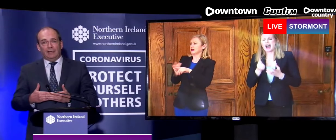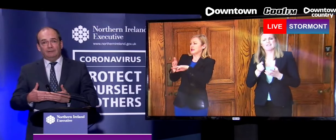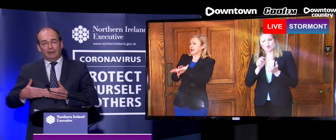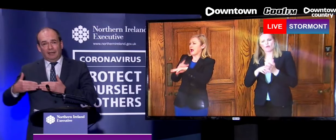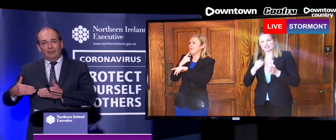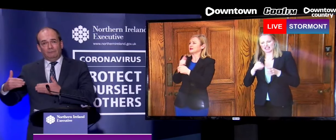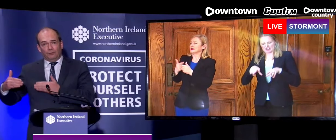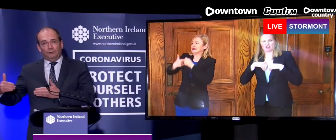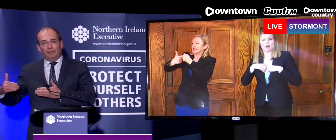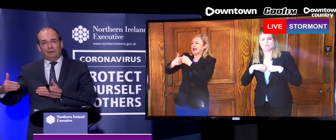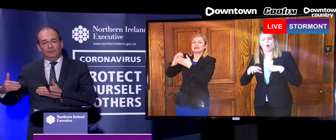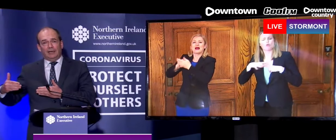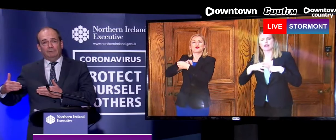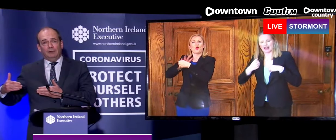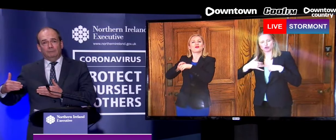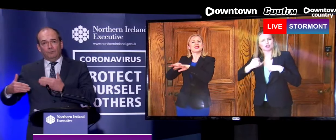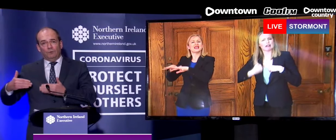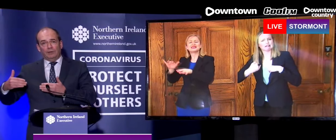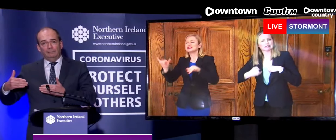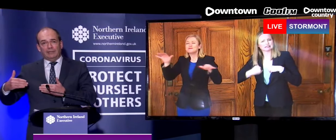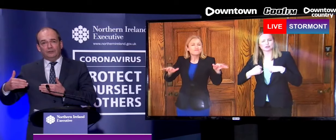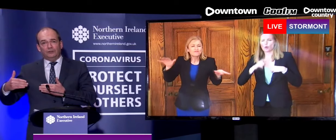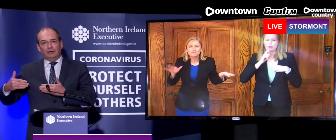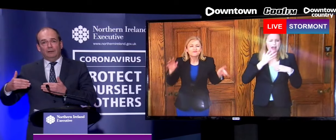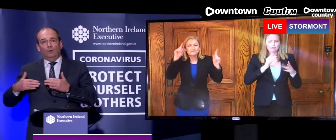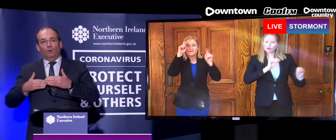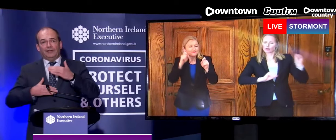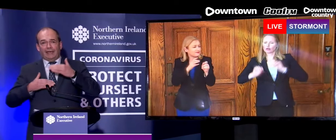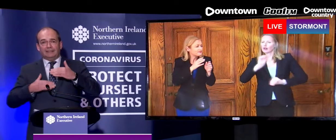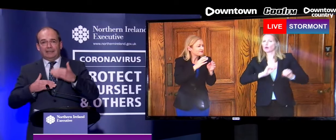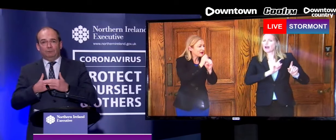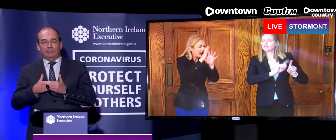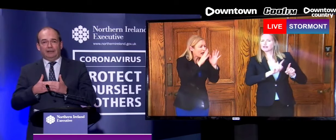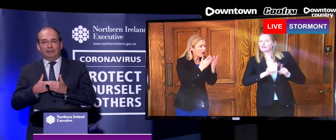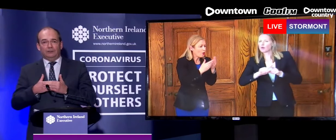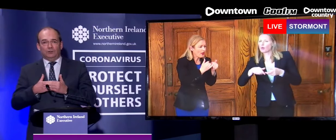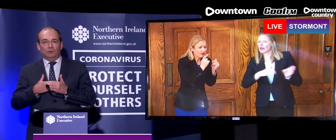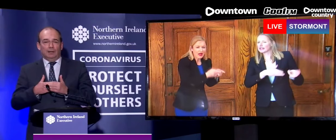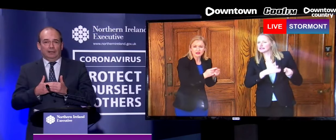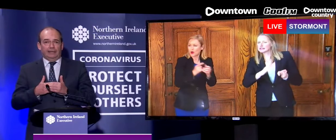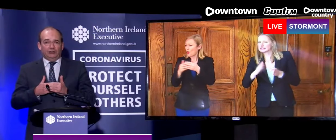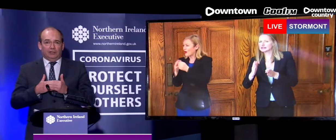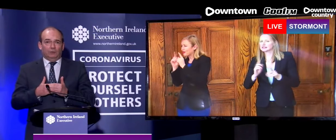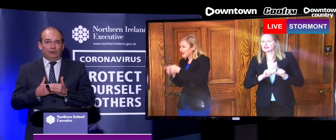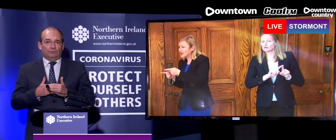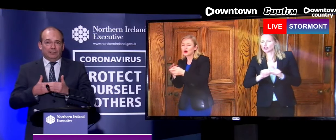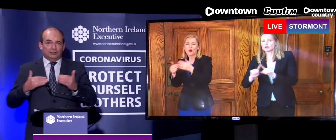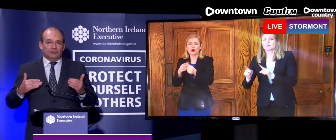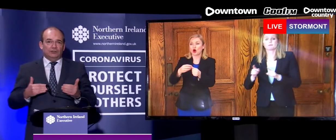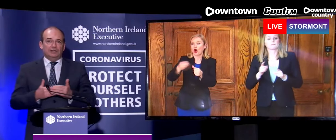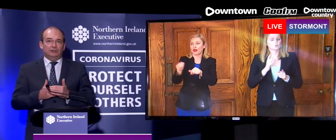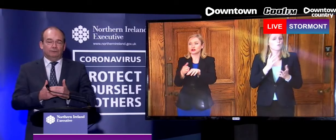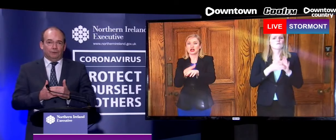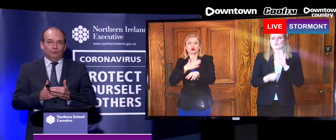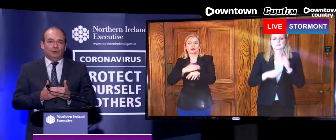cause of death, and then a further period of time before we're able to ascertain what the excess mortality is. So each year we look, for